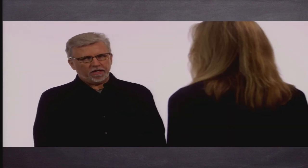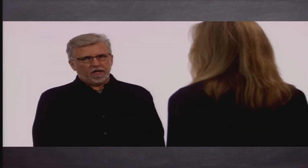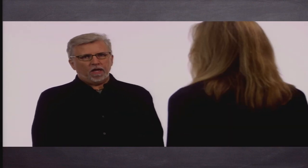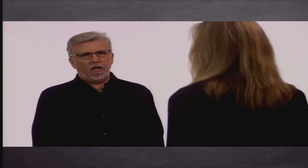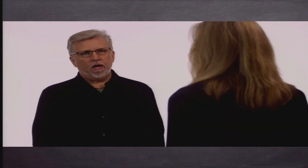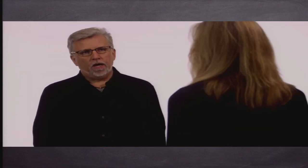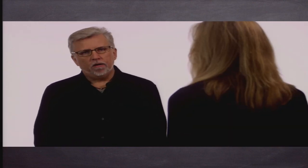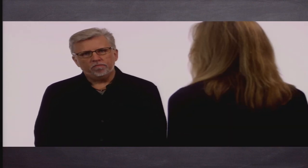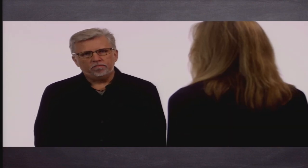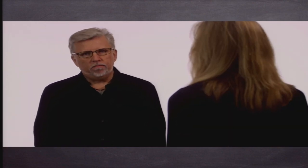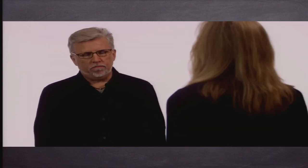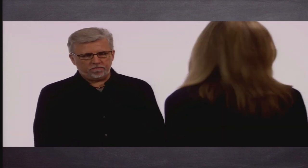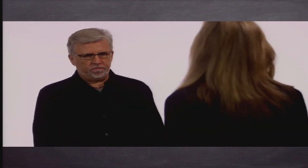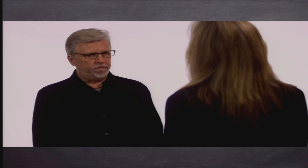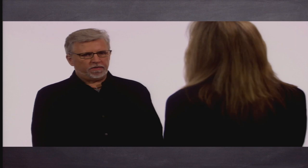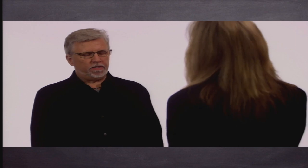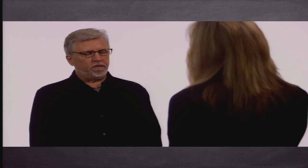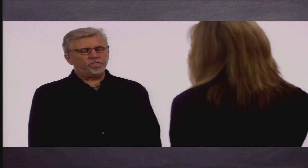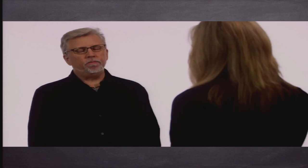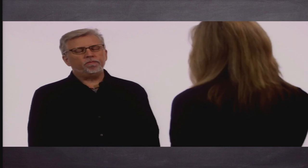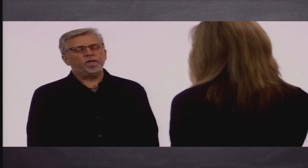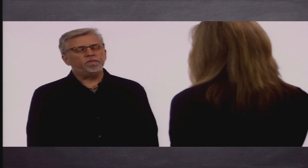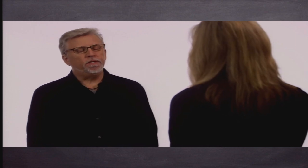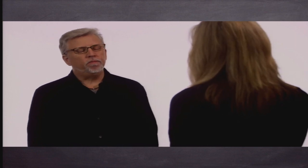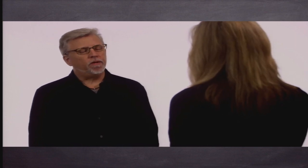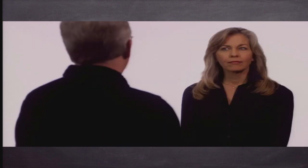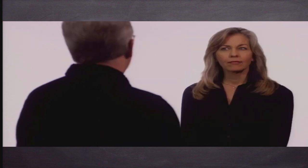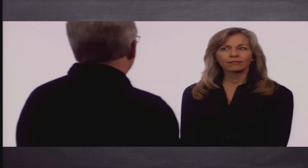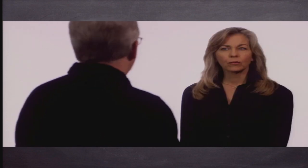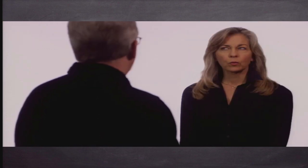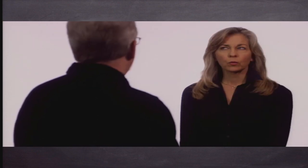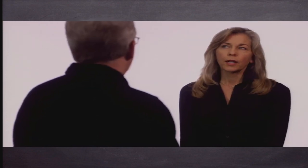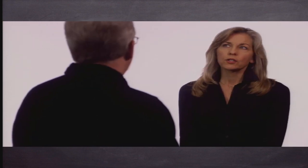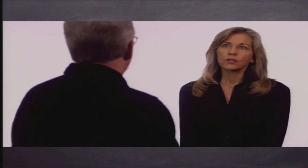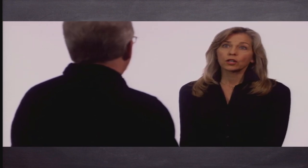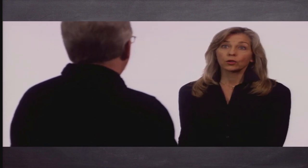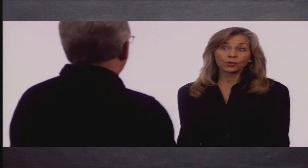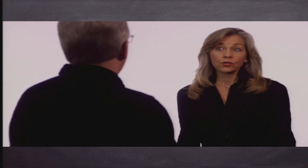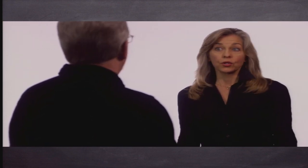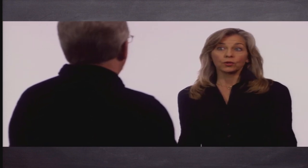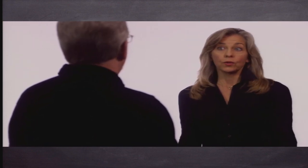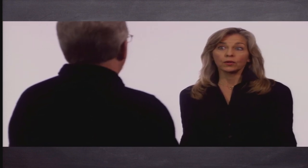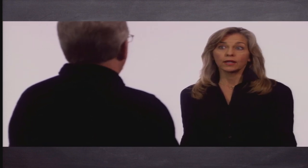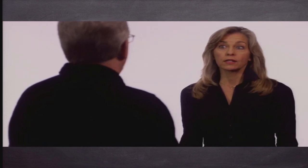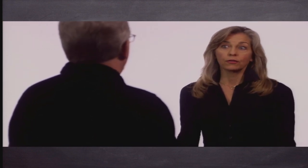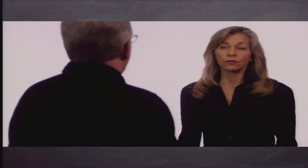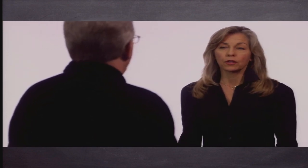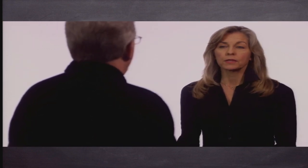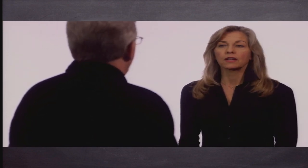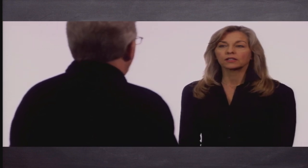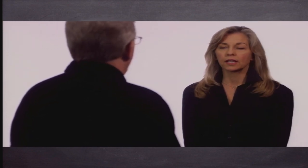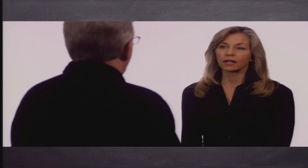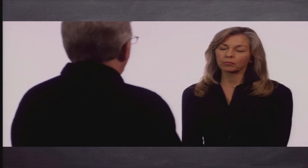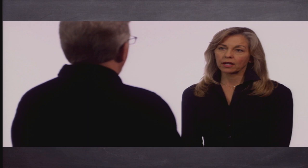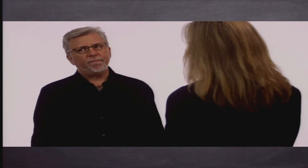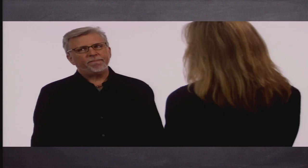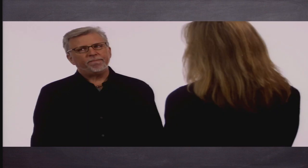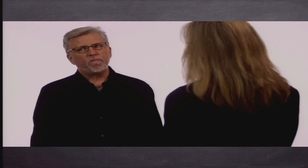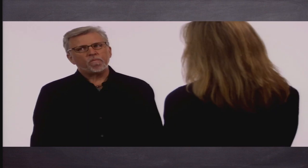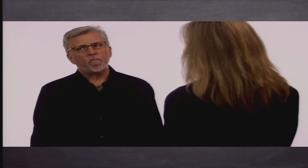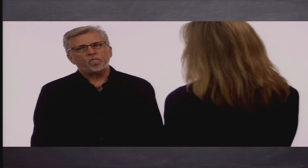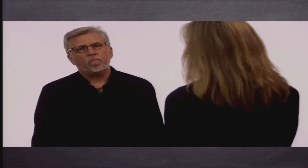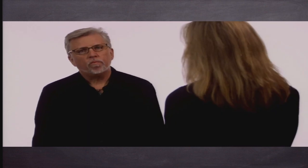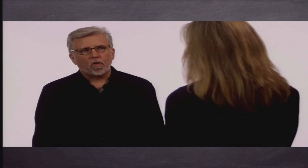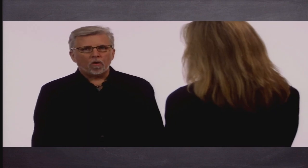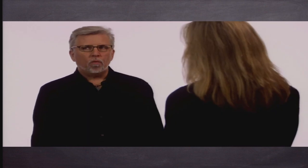Mine? Um, I don't know. Probably, probably. Why did you say yours too? As if your phone was definitely out of battery.